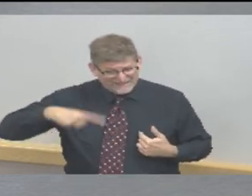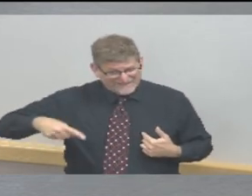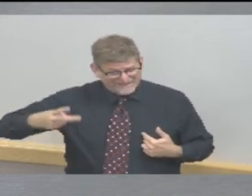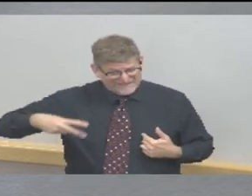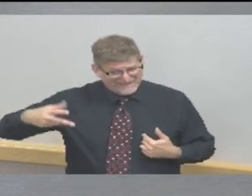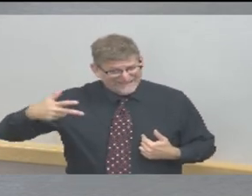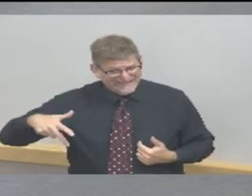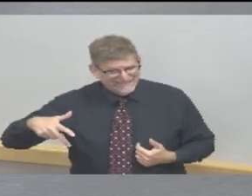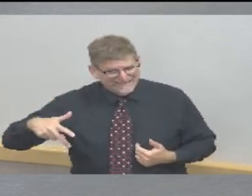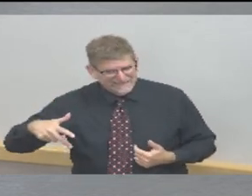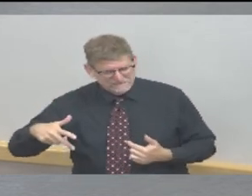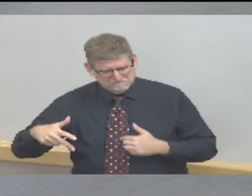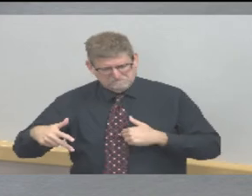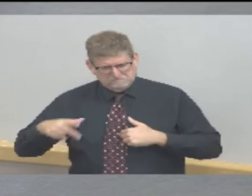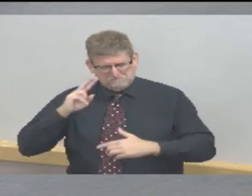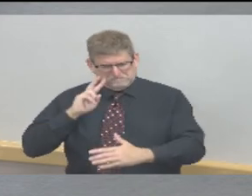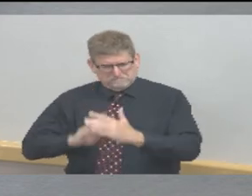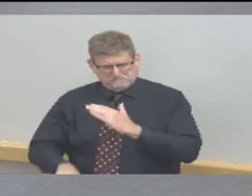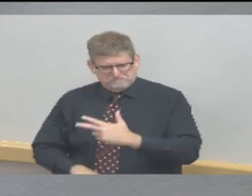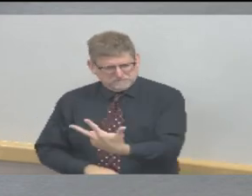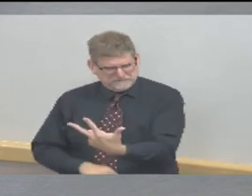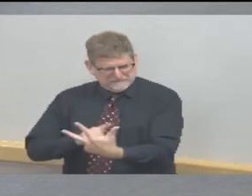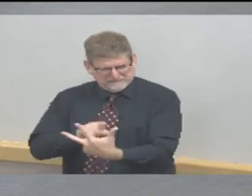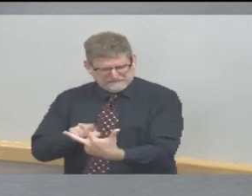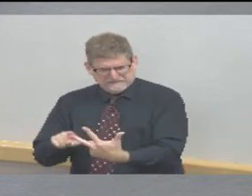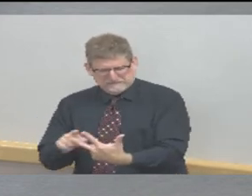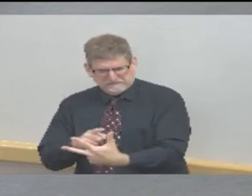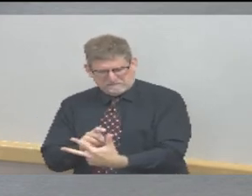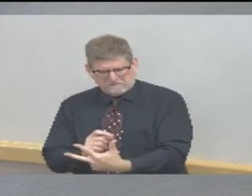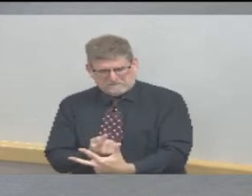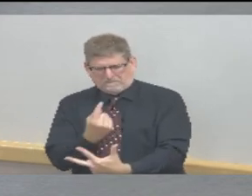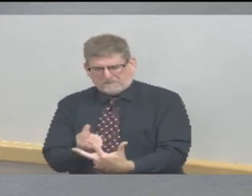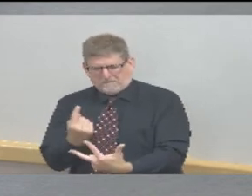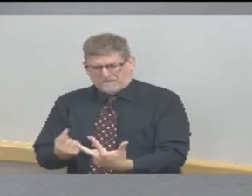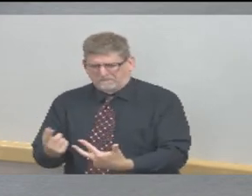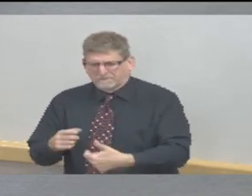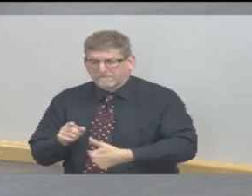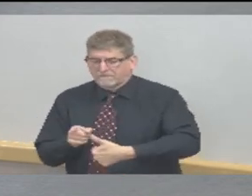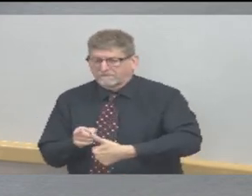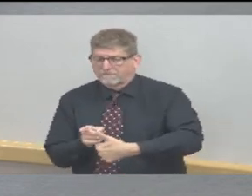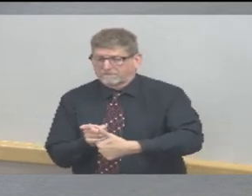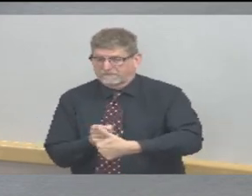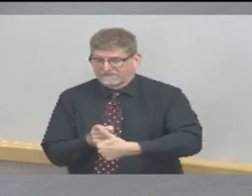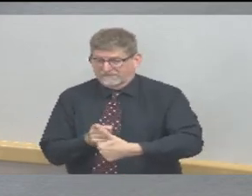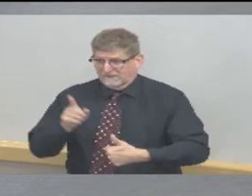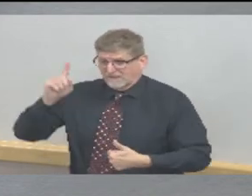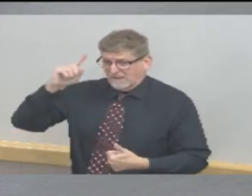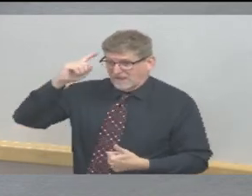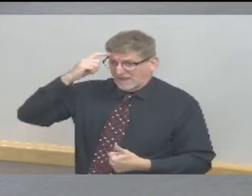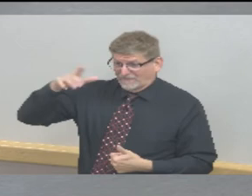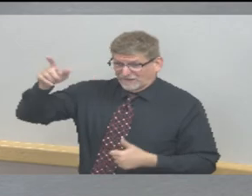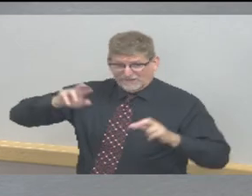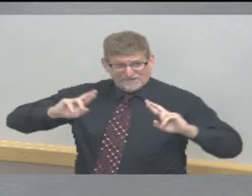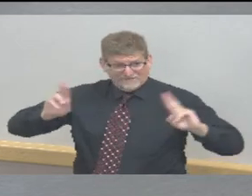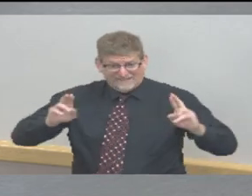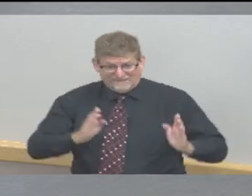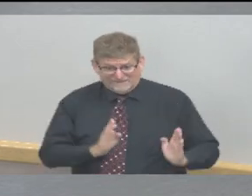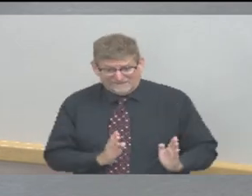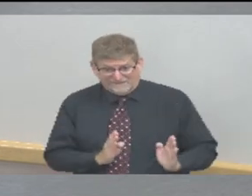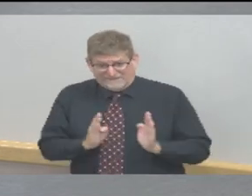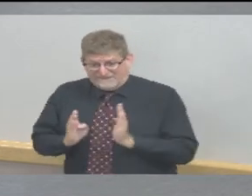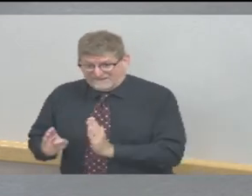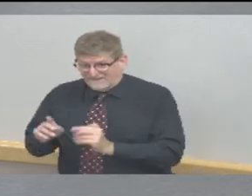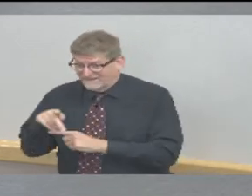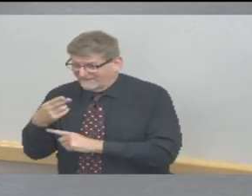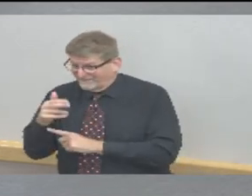we're going to phase three of the governor's plan just as the four things just as the